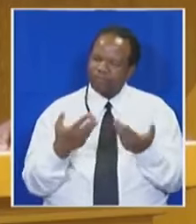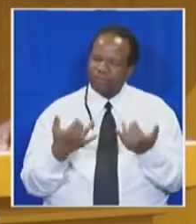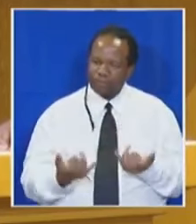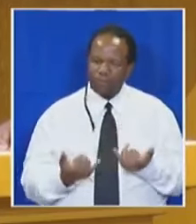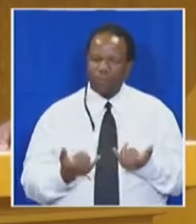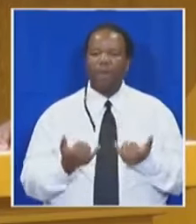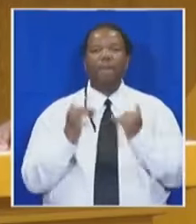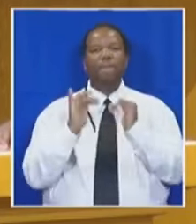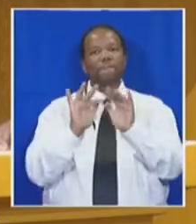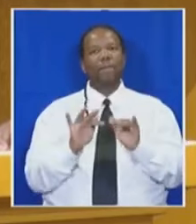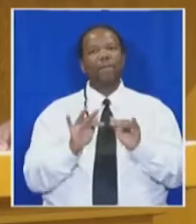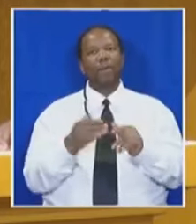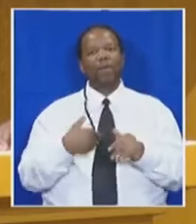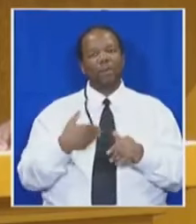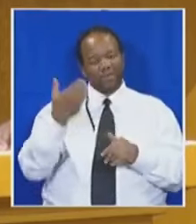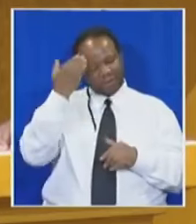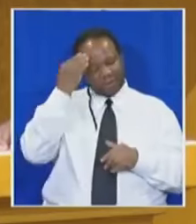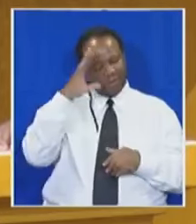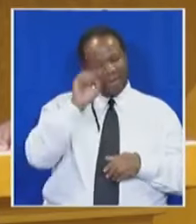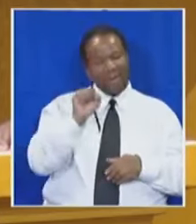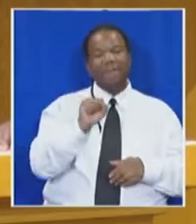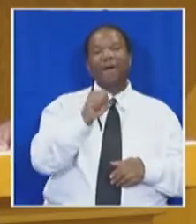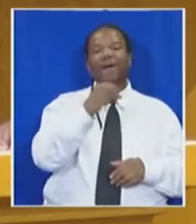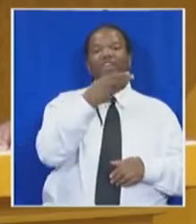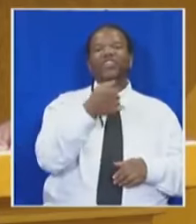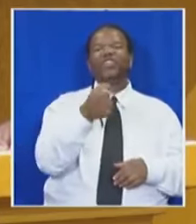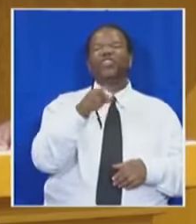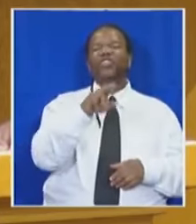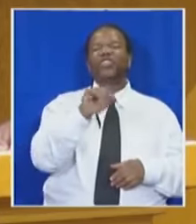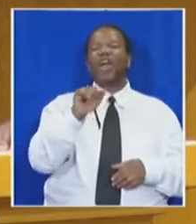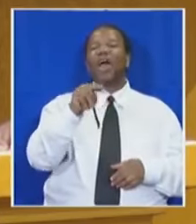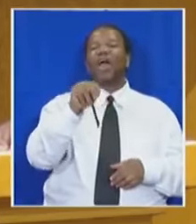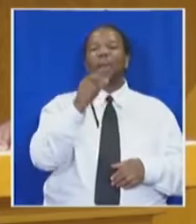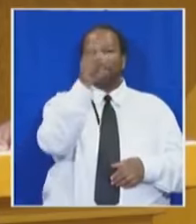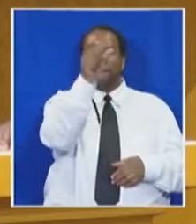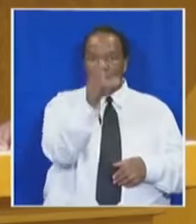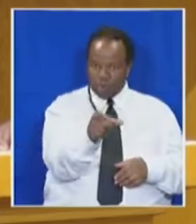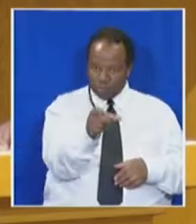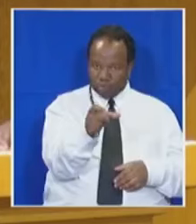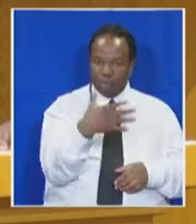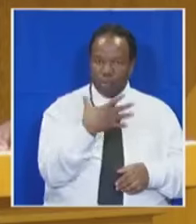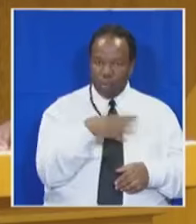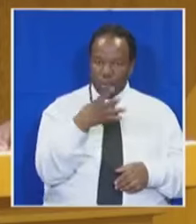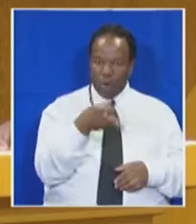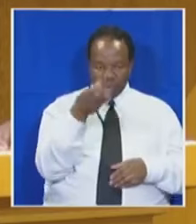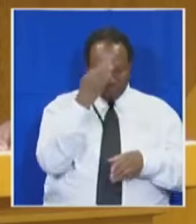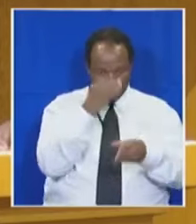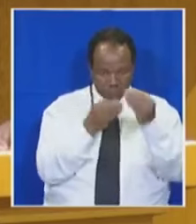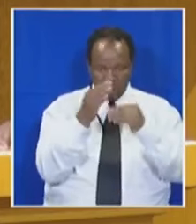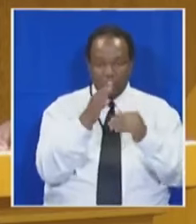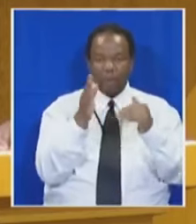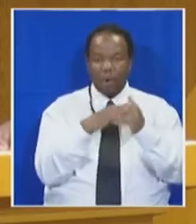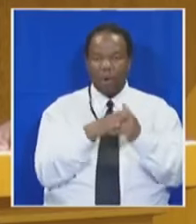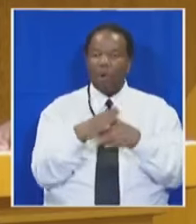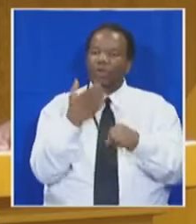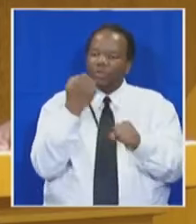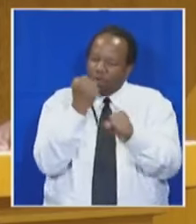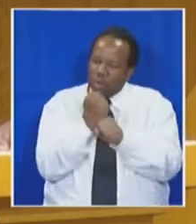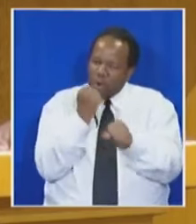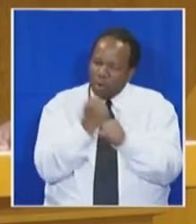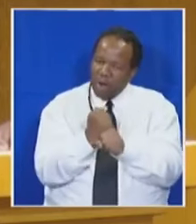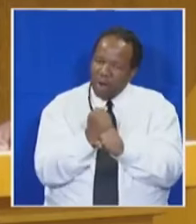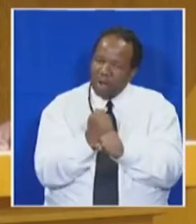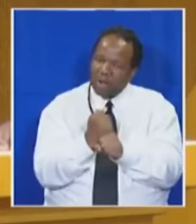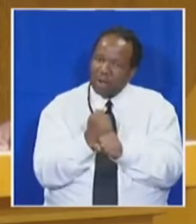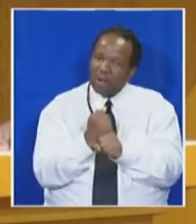reminded of Shireen, who needs us to ensure that she is able to further her education that she has worked hard for and dreamed of.